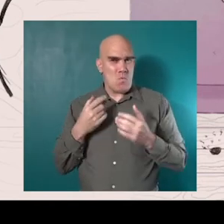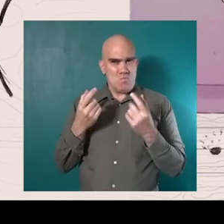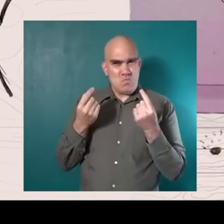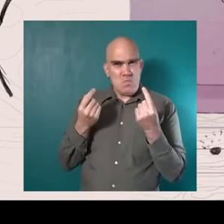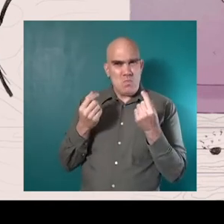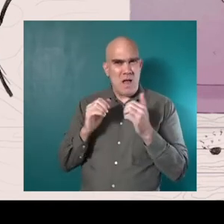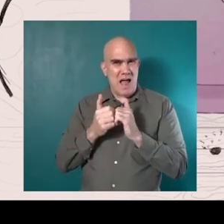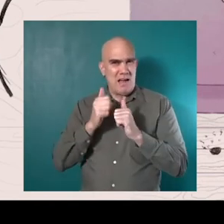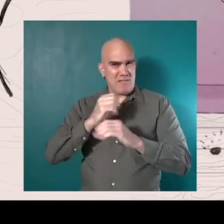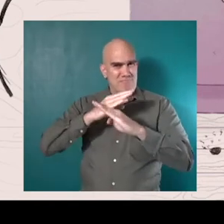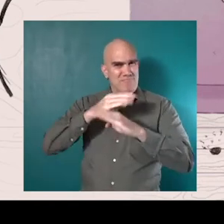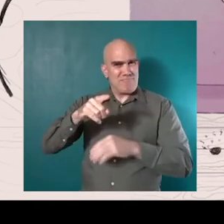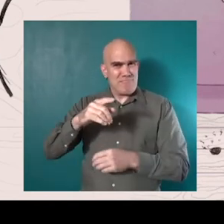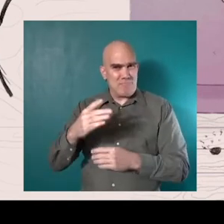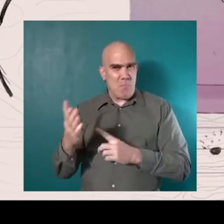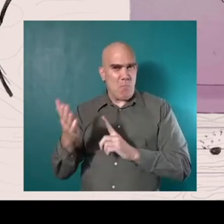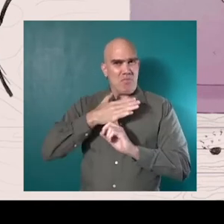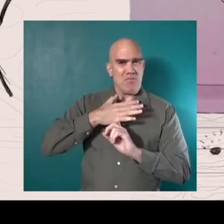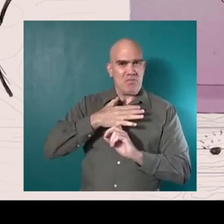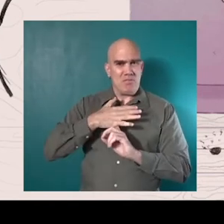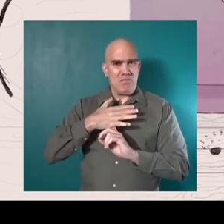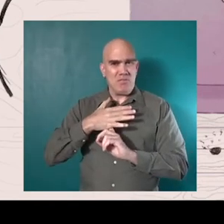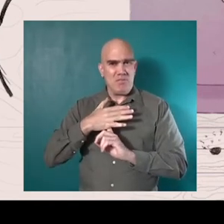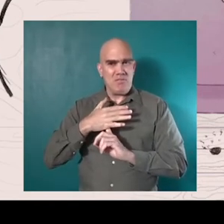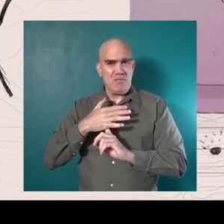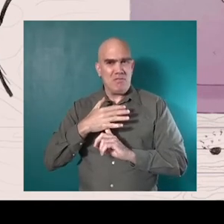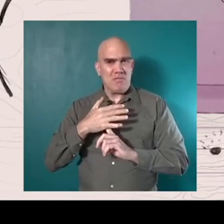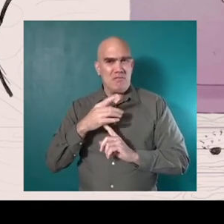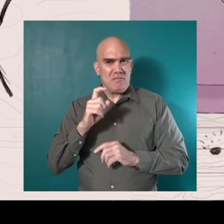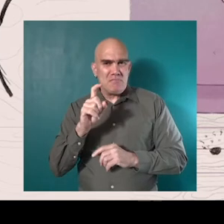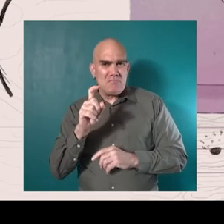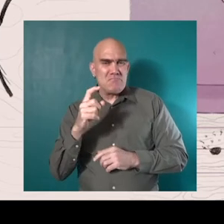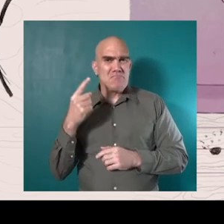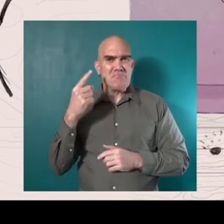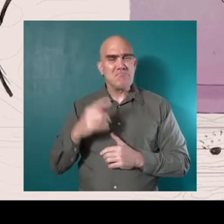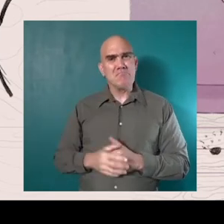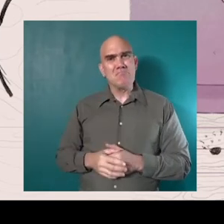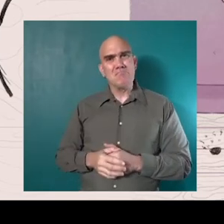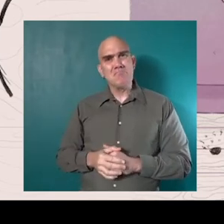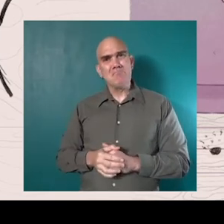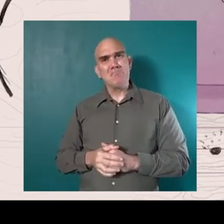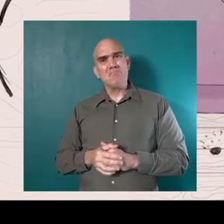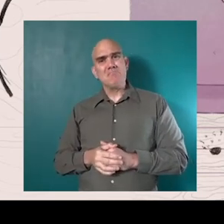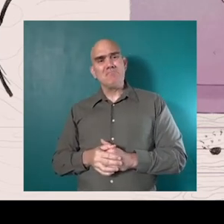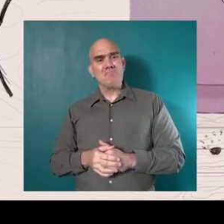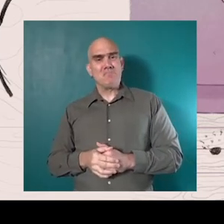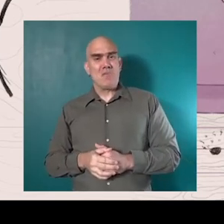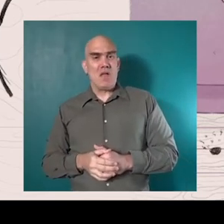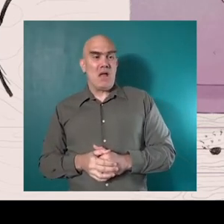So, what can I do to keep you from stepping on me?